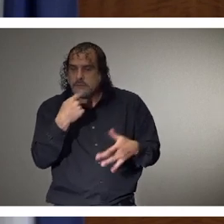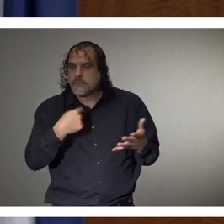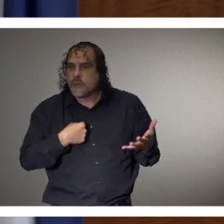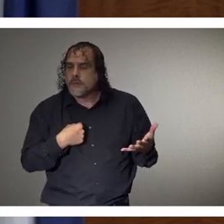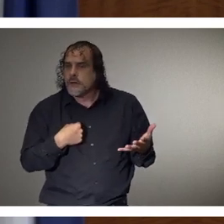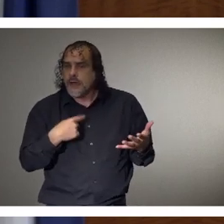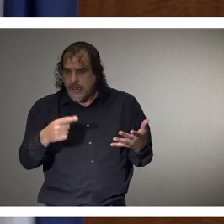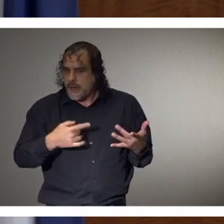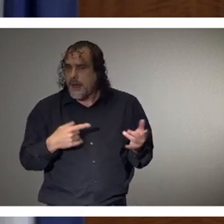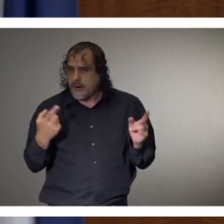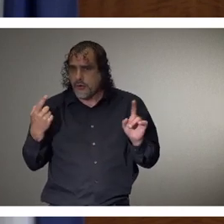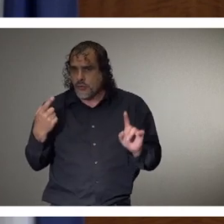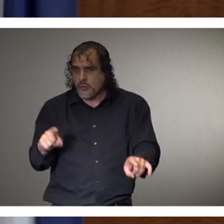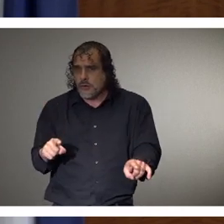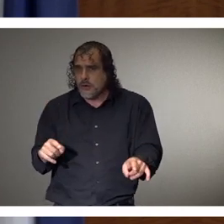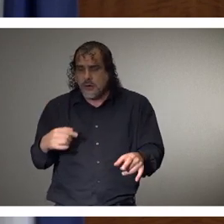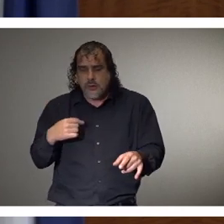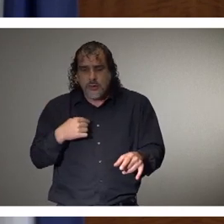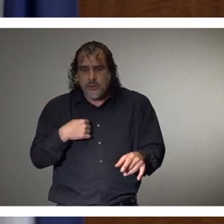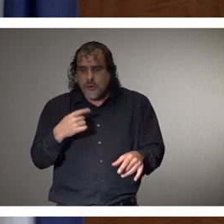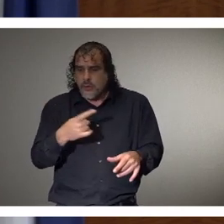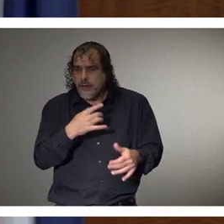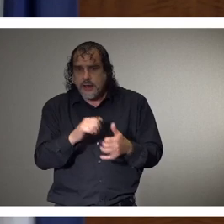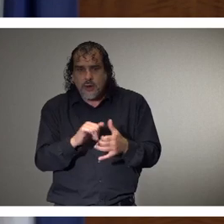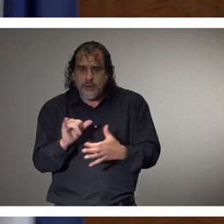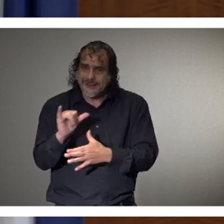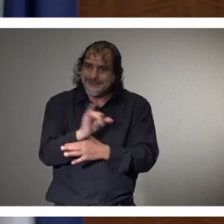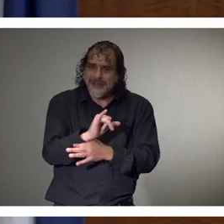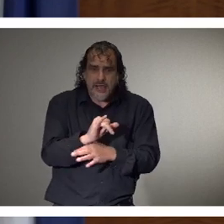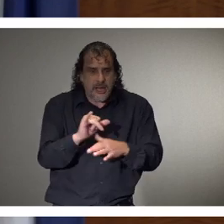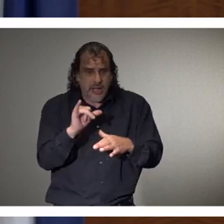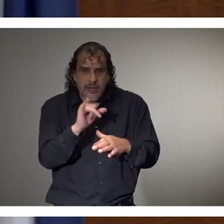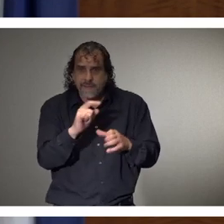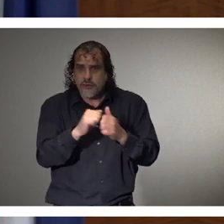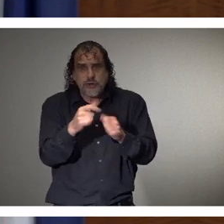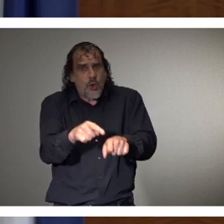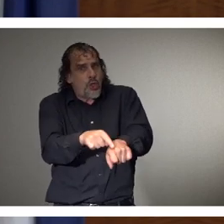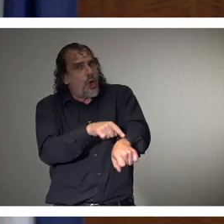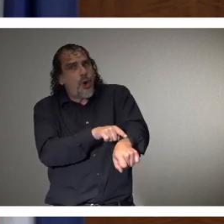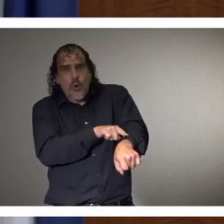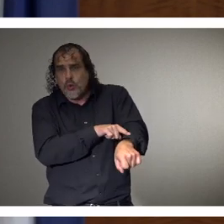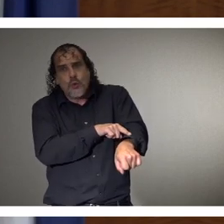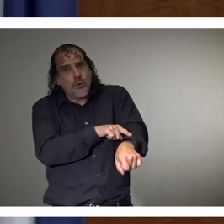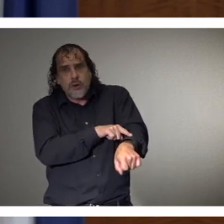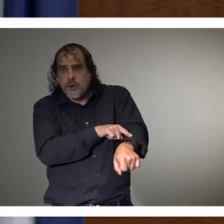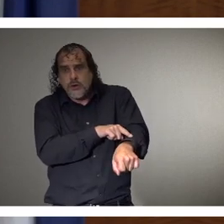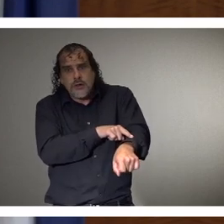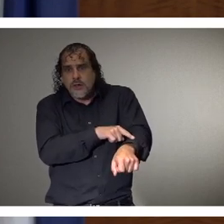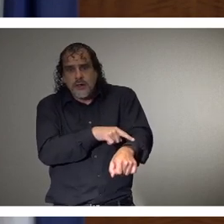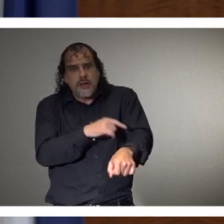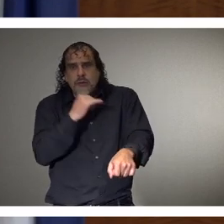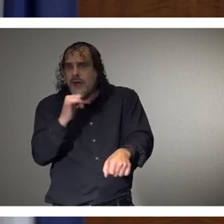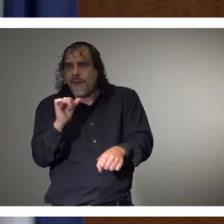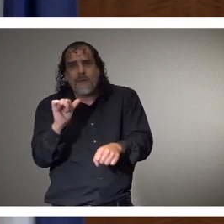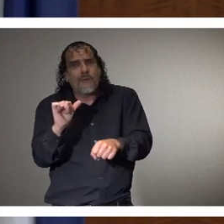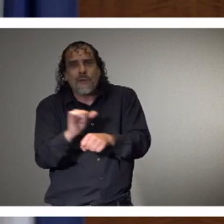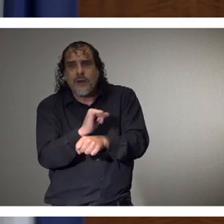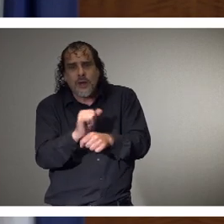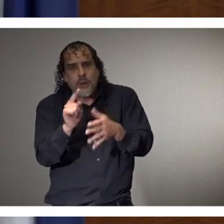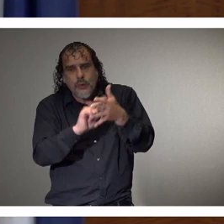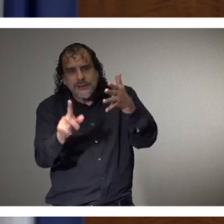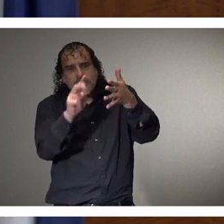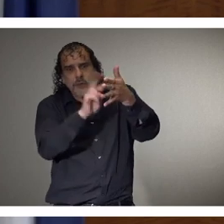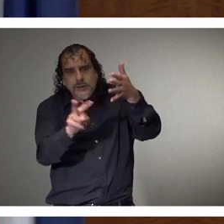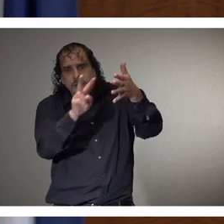completely agree, that we can only do a shelter-in-place order for so long. Uh, you cannot, it just won't work if it's weeks and